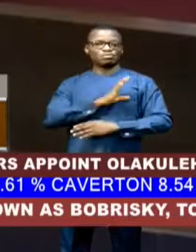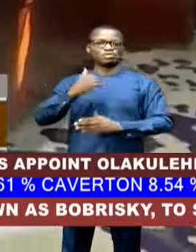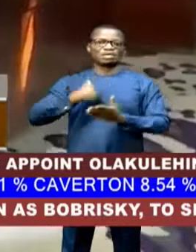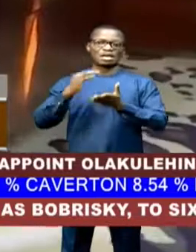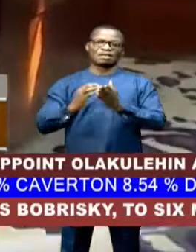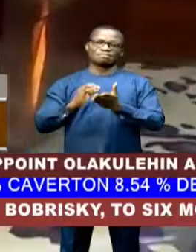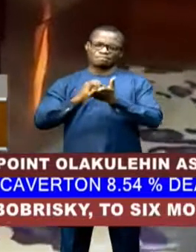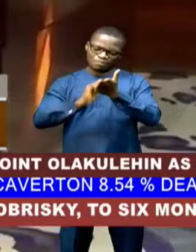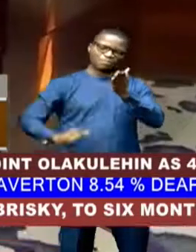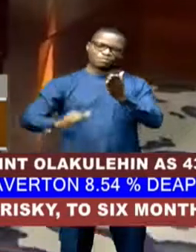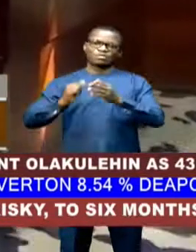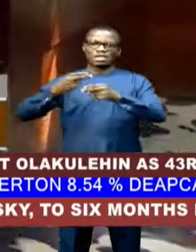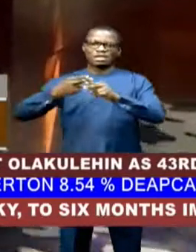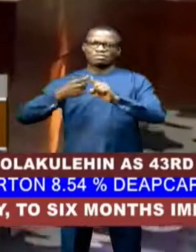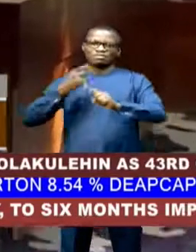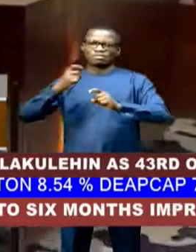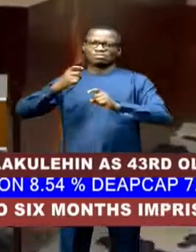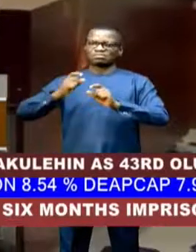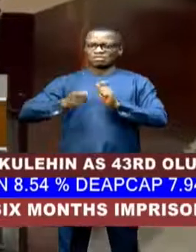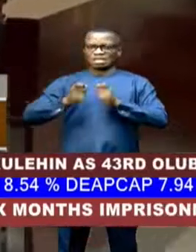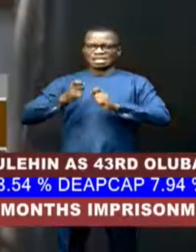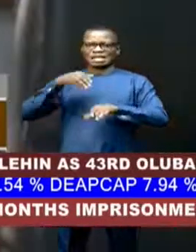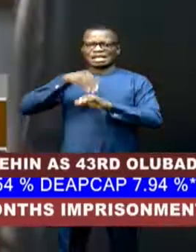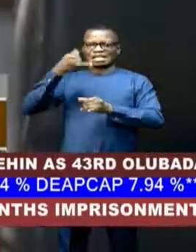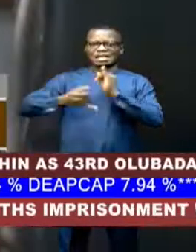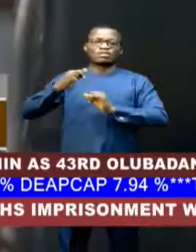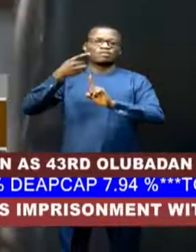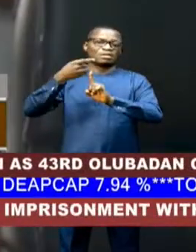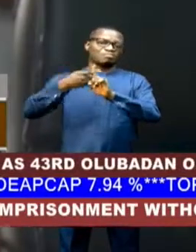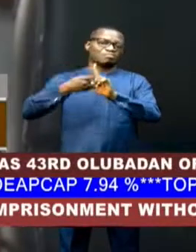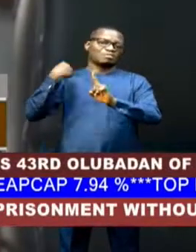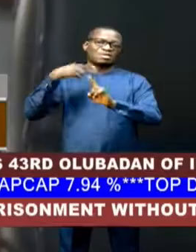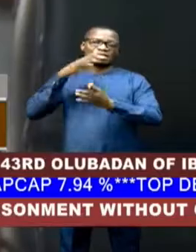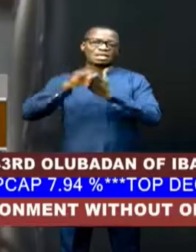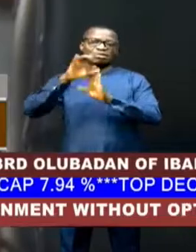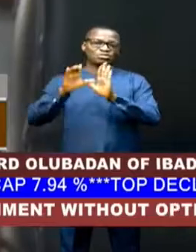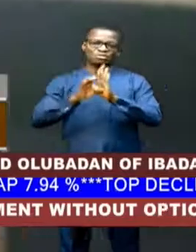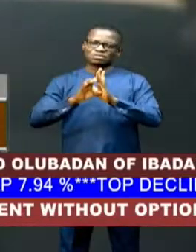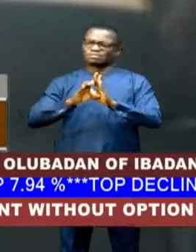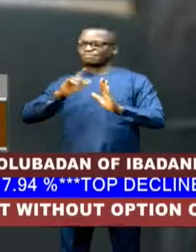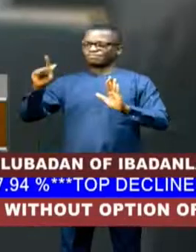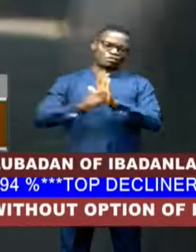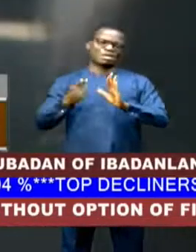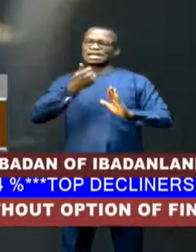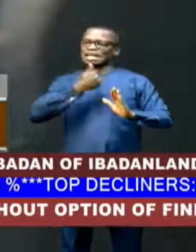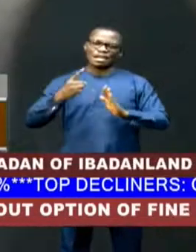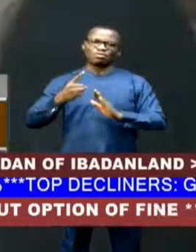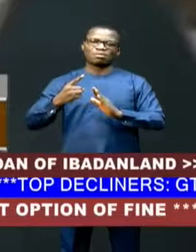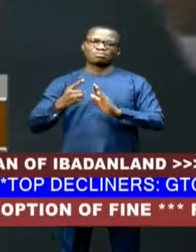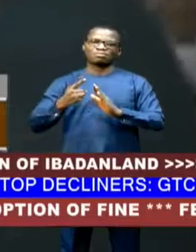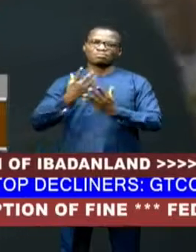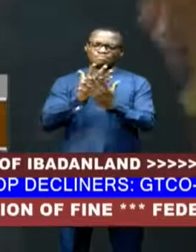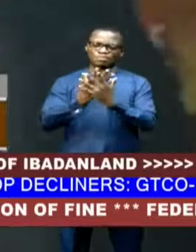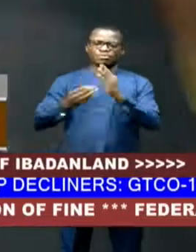Zuma from the race at the end of last month, saying the Constitution barred anyone sentenced to more than 12 months'